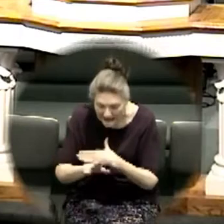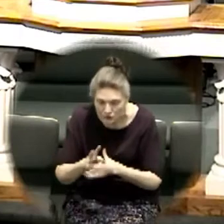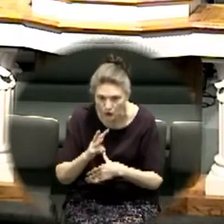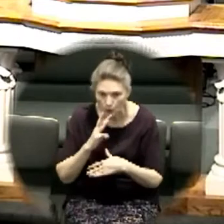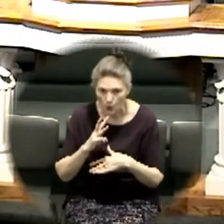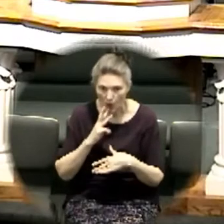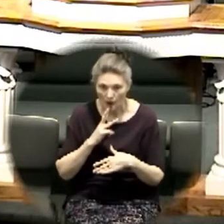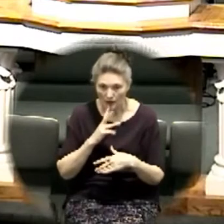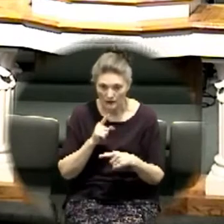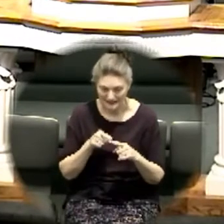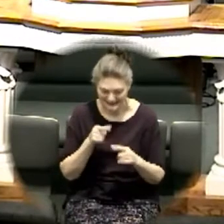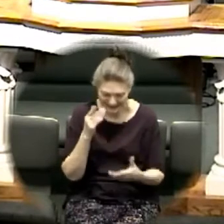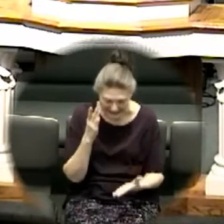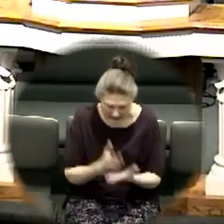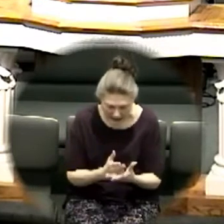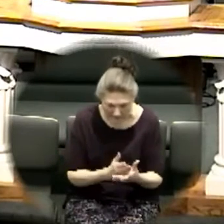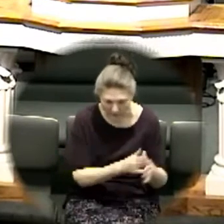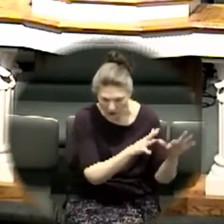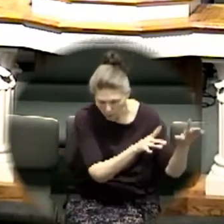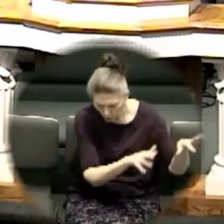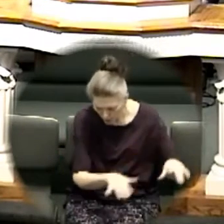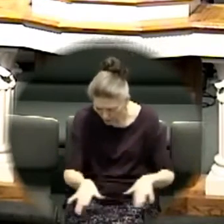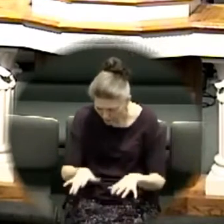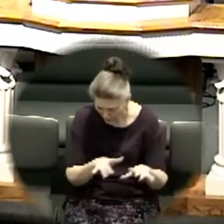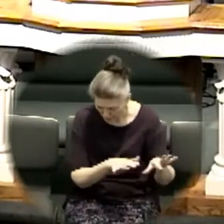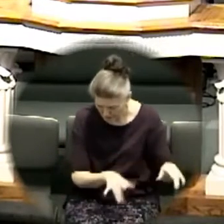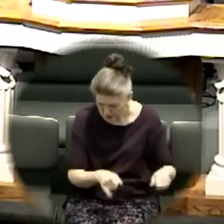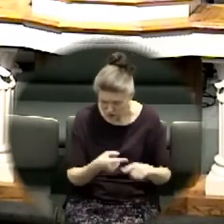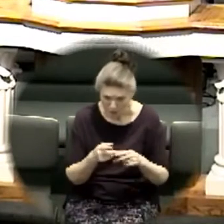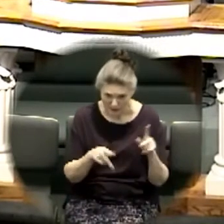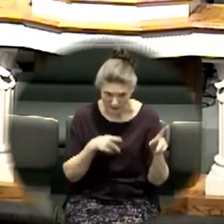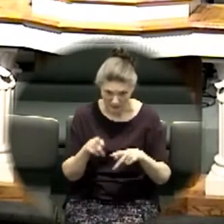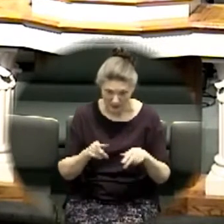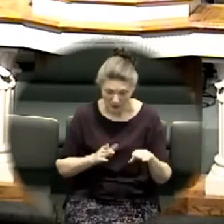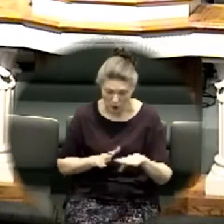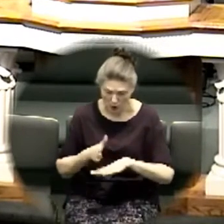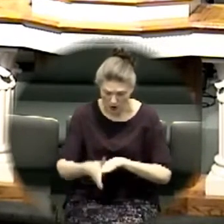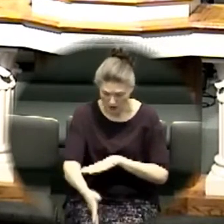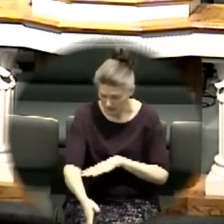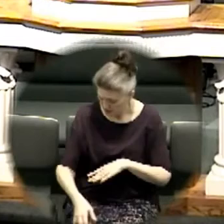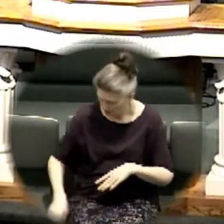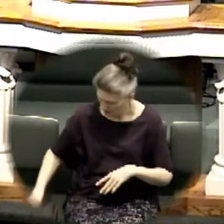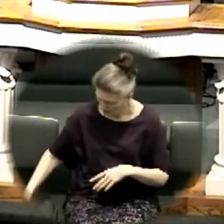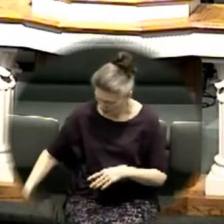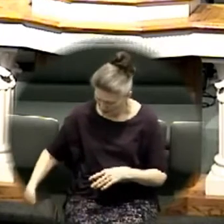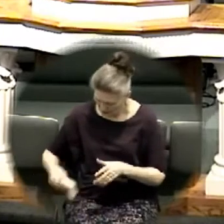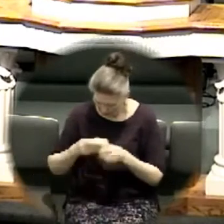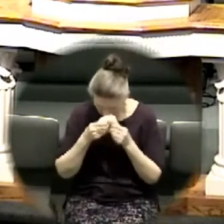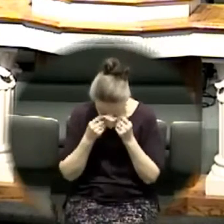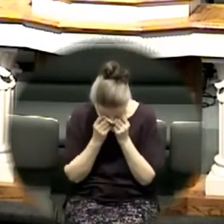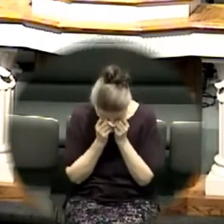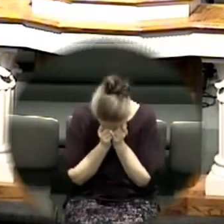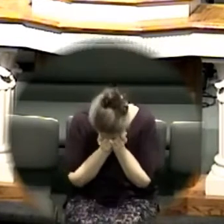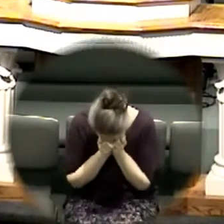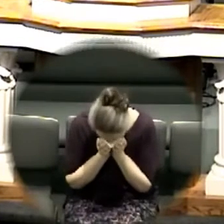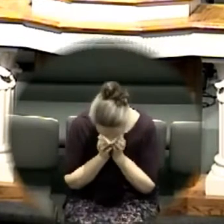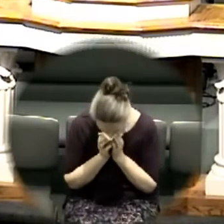water so the people could pass over Jordan means descending down